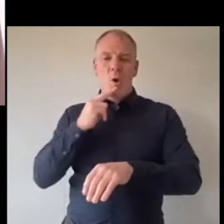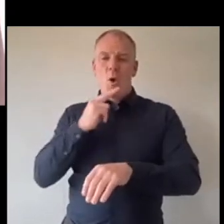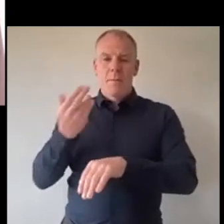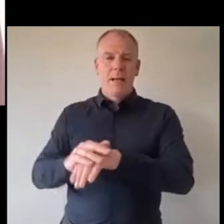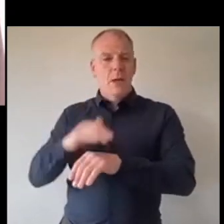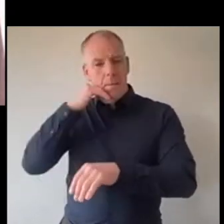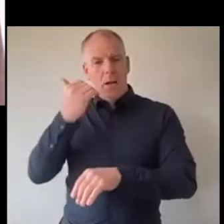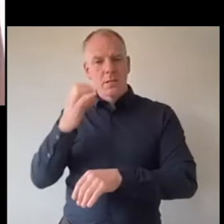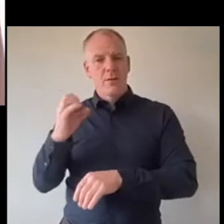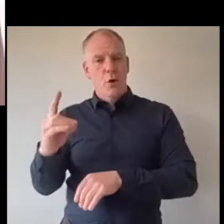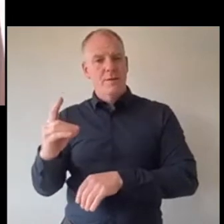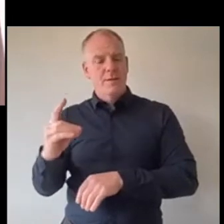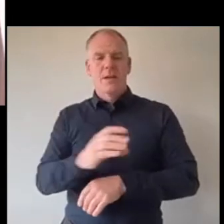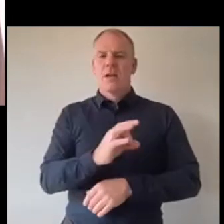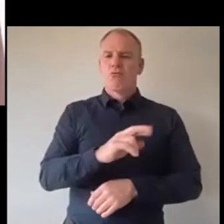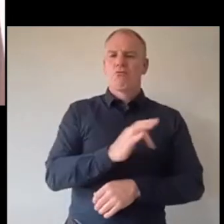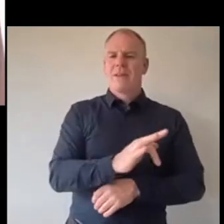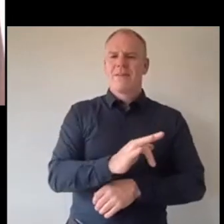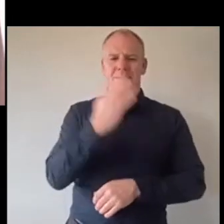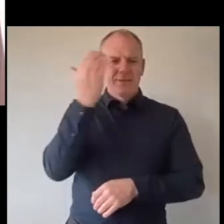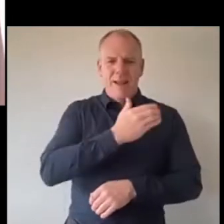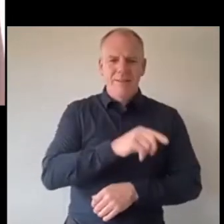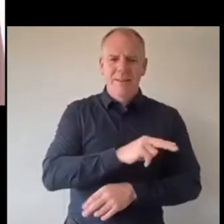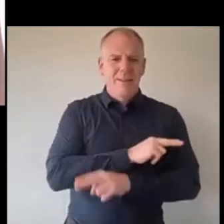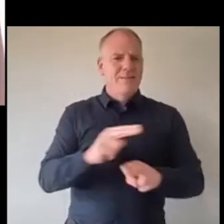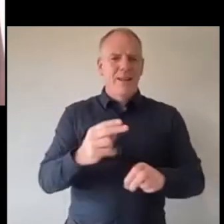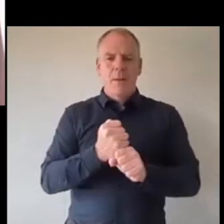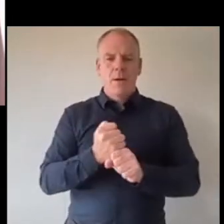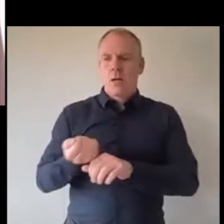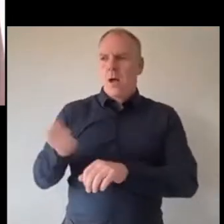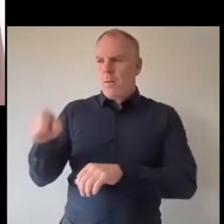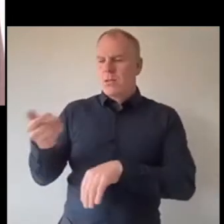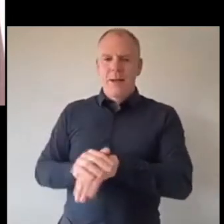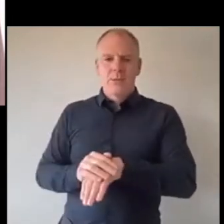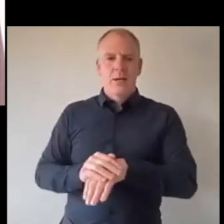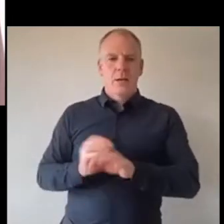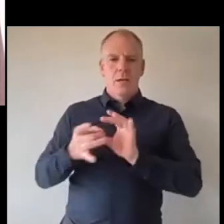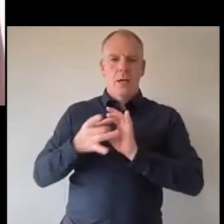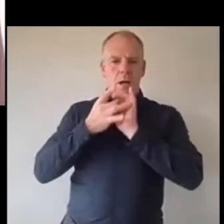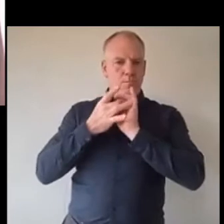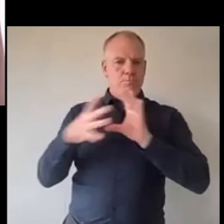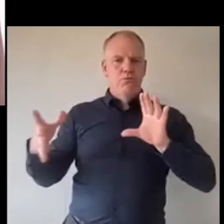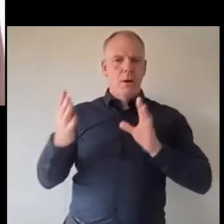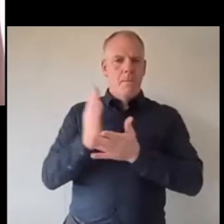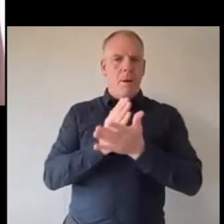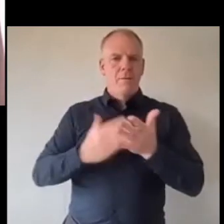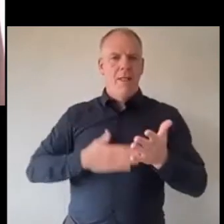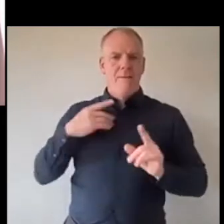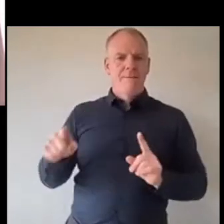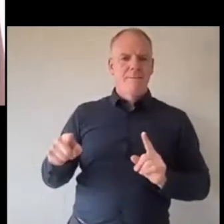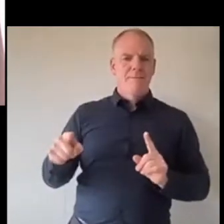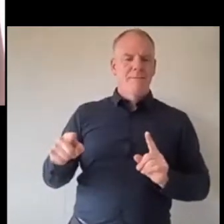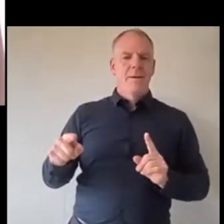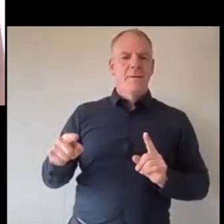grief is not just losing a loved one or a friend it's losing a way of life it's losing a right to passage